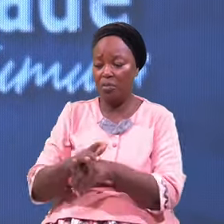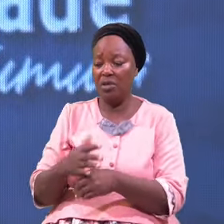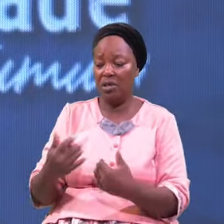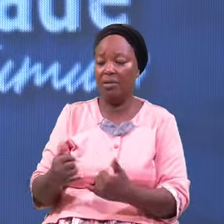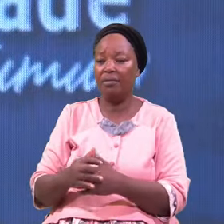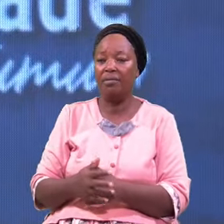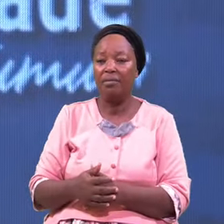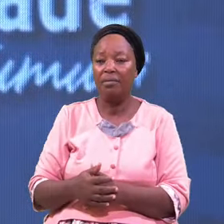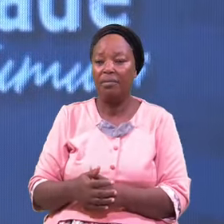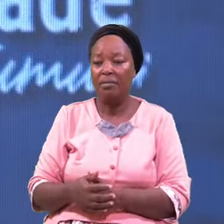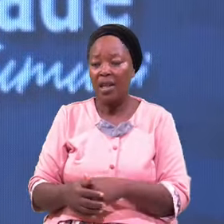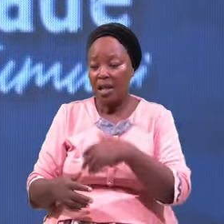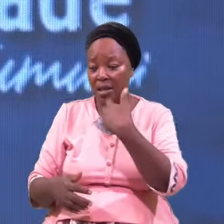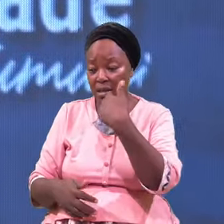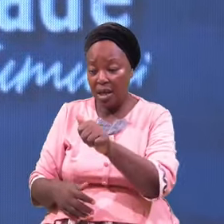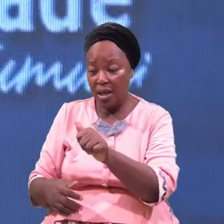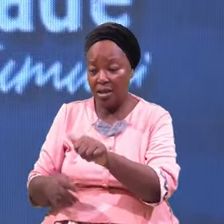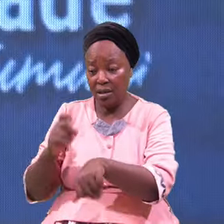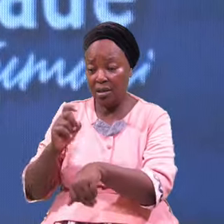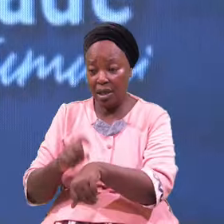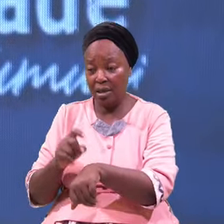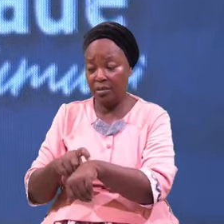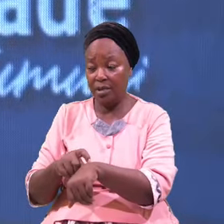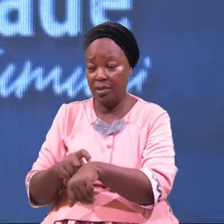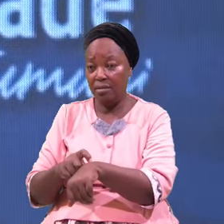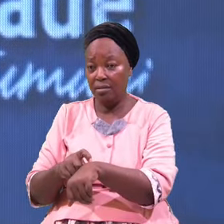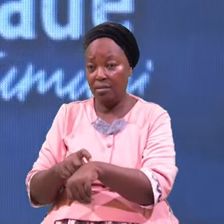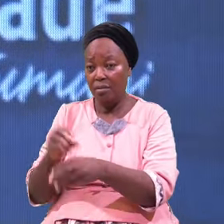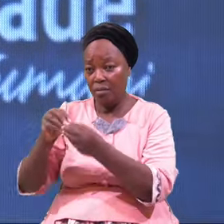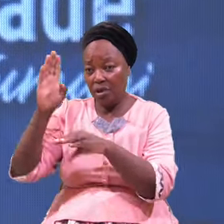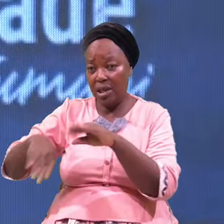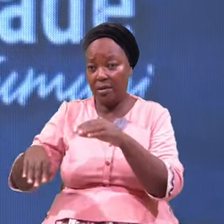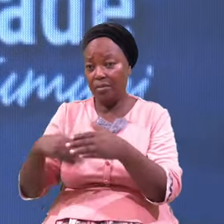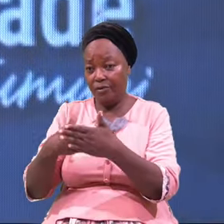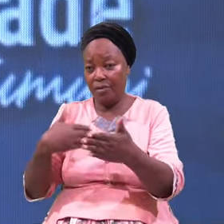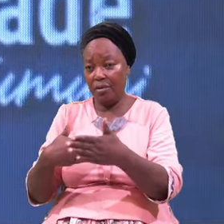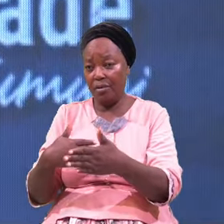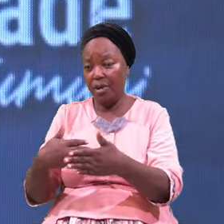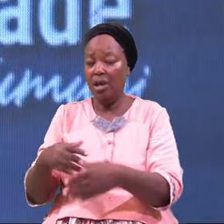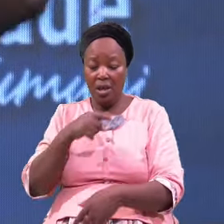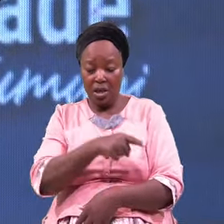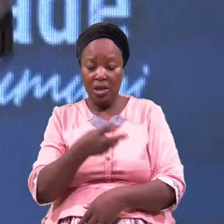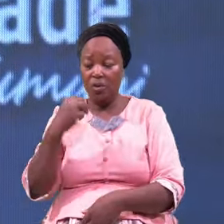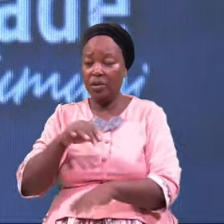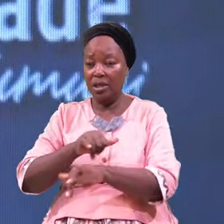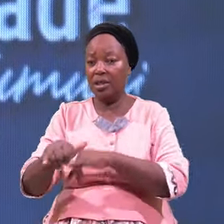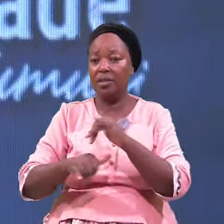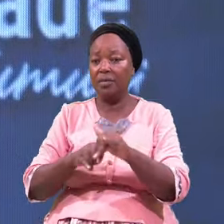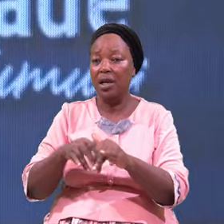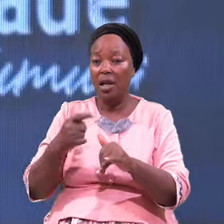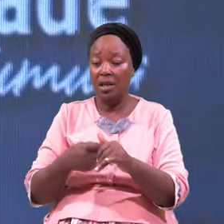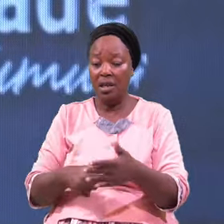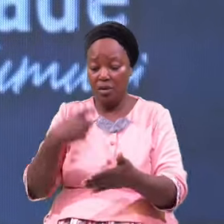Ten Times Over He Was Deceived The Wedges Were